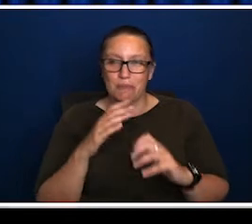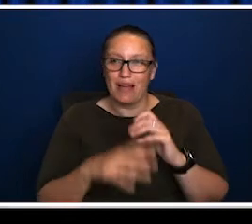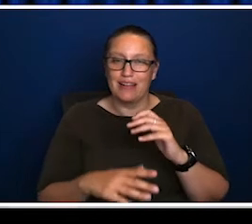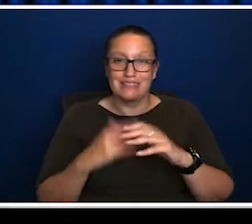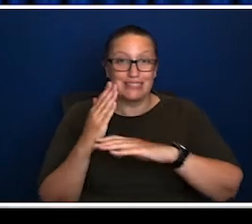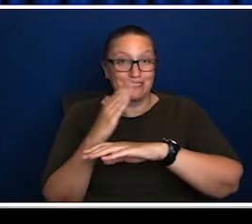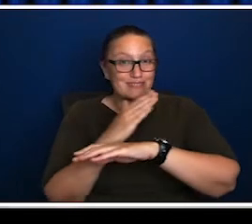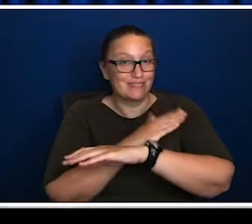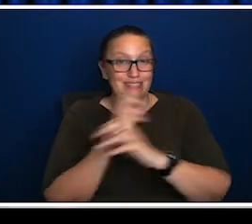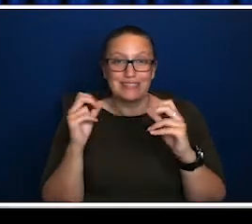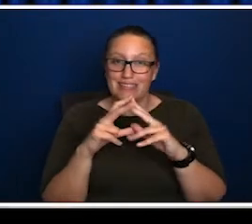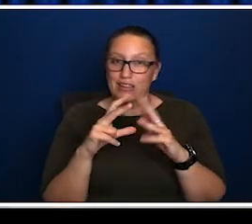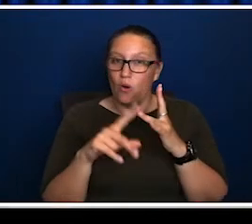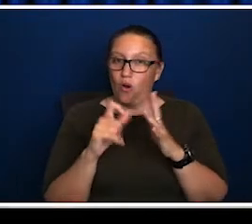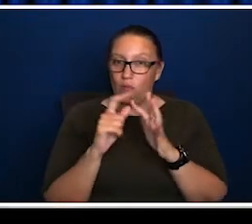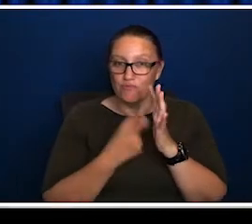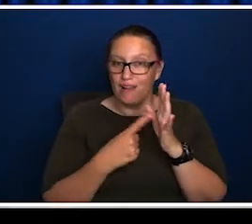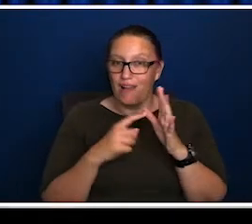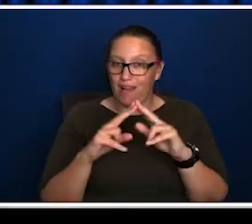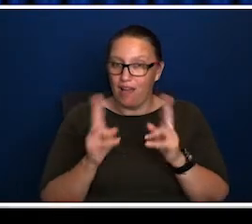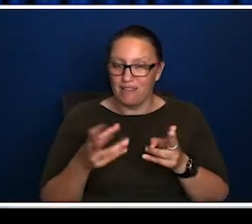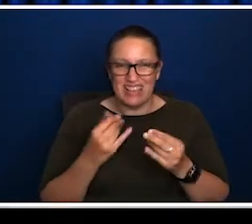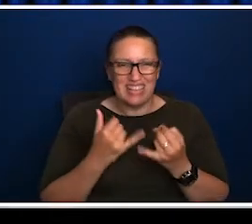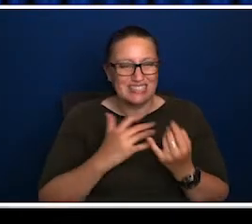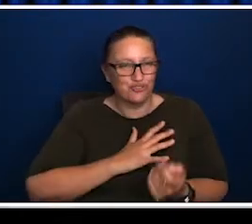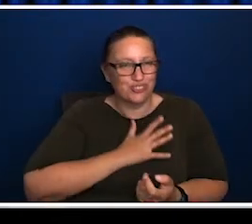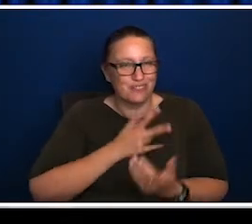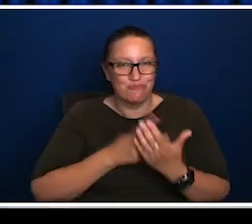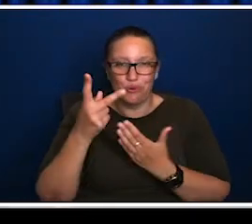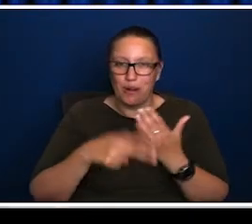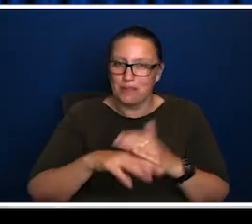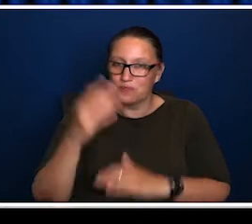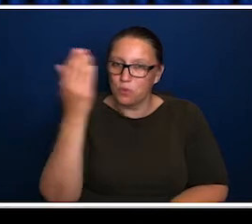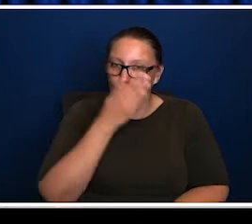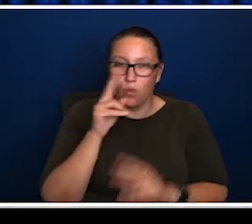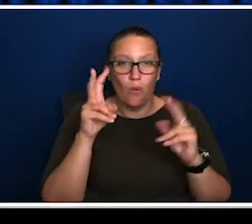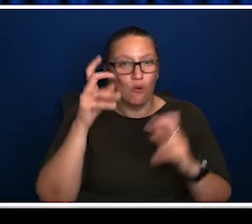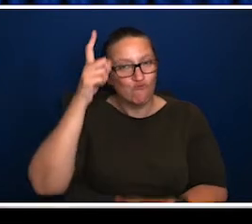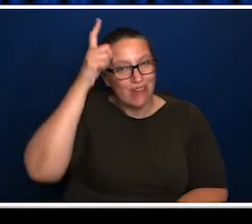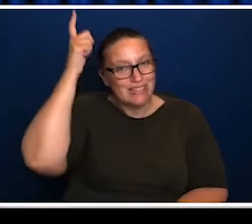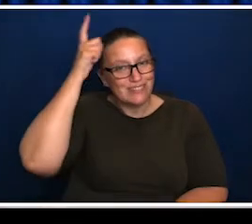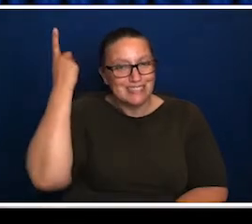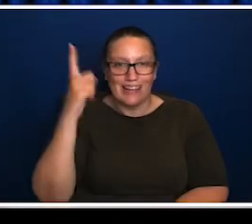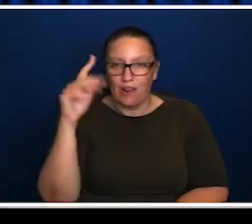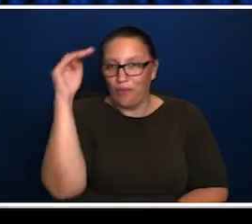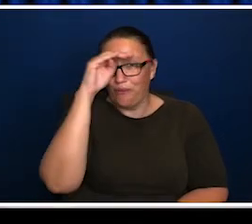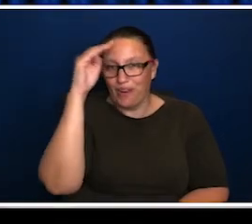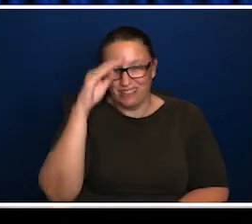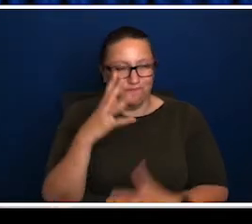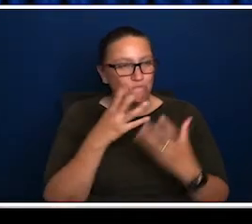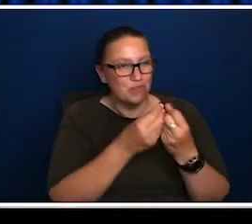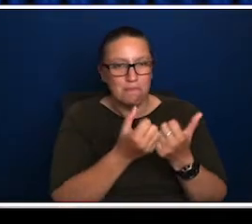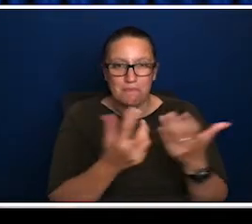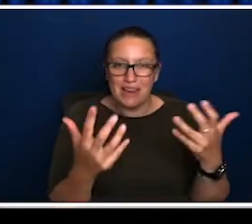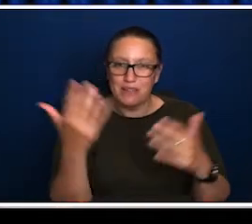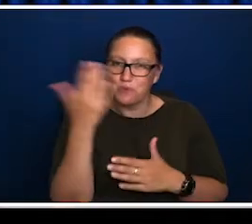think we recently did a very interesting research study with the Sydney Opera House where they have this great program, which they do in schools.